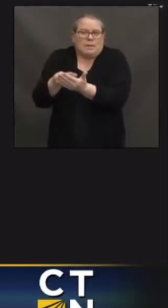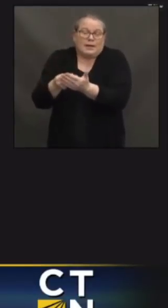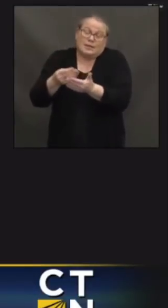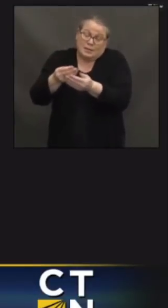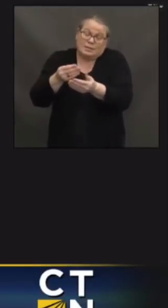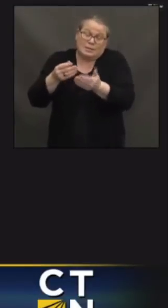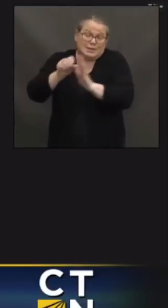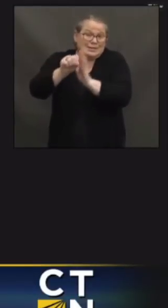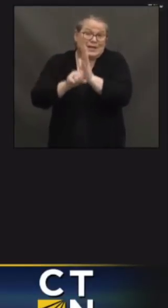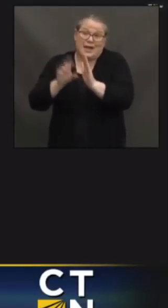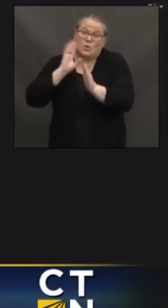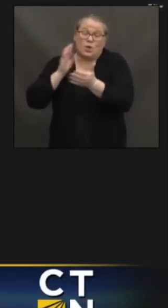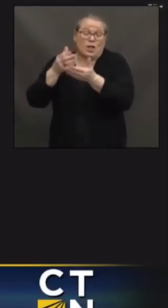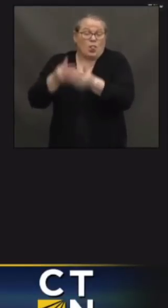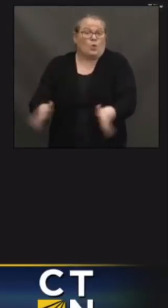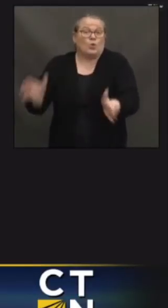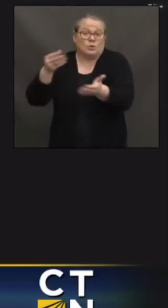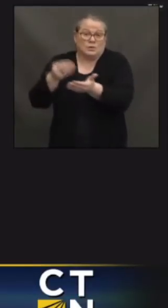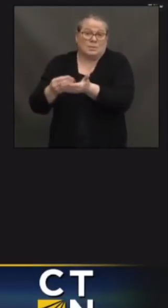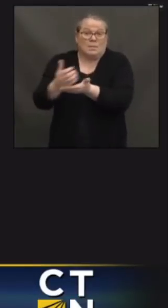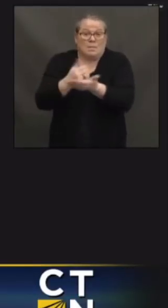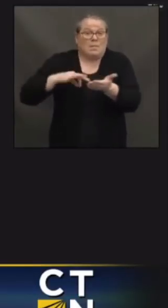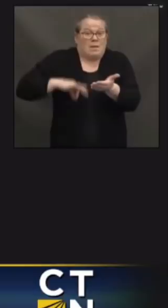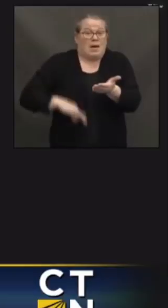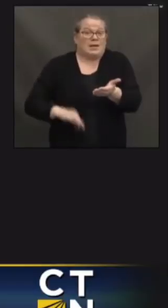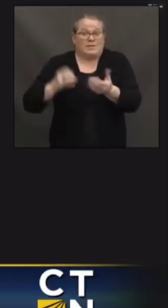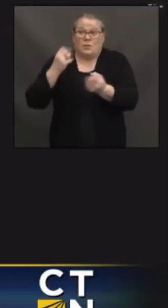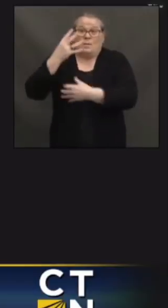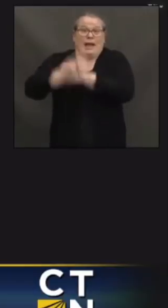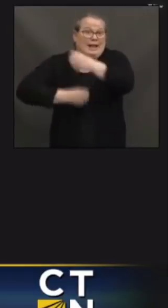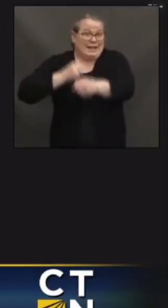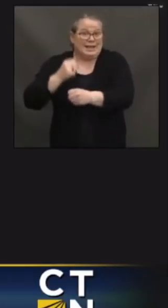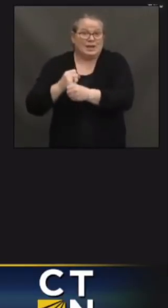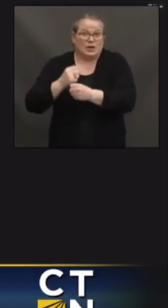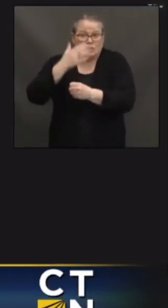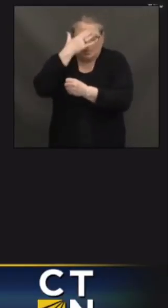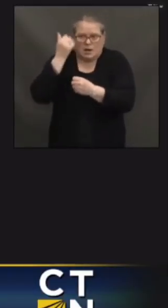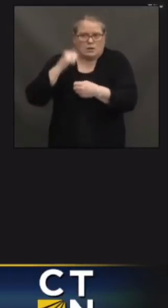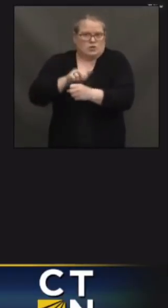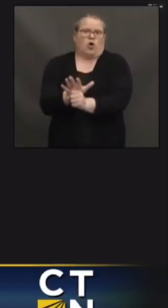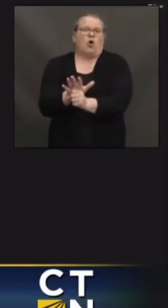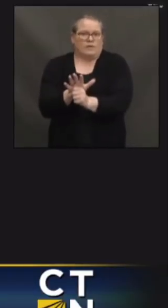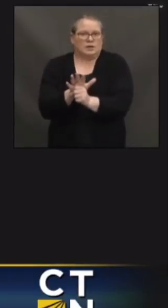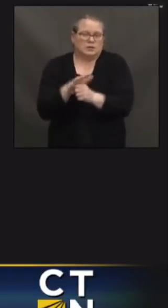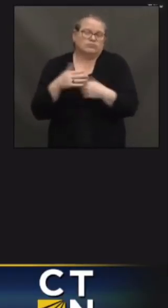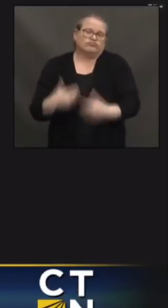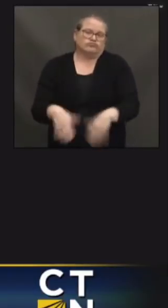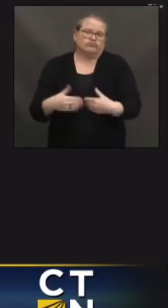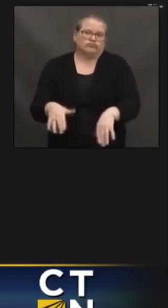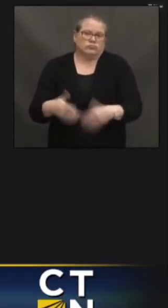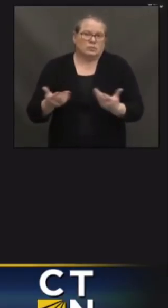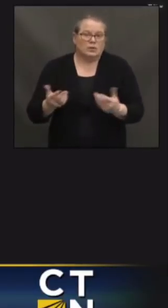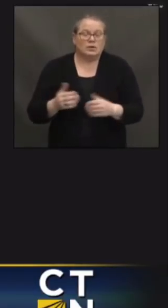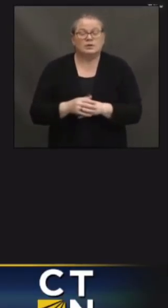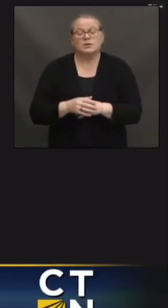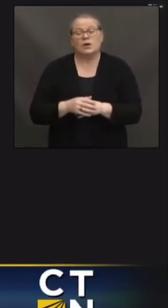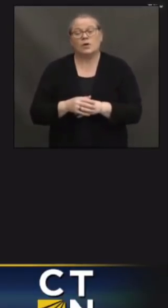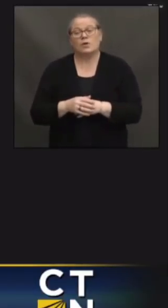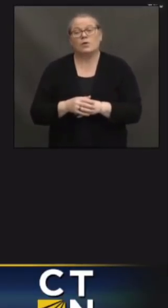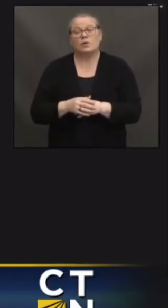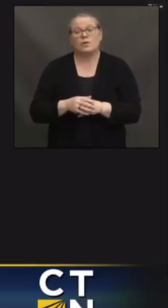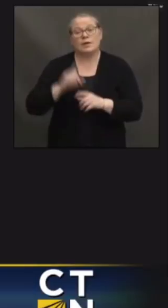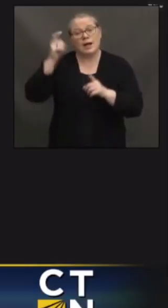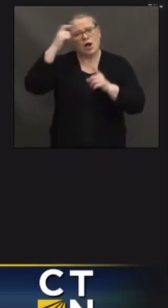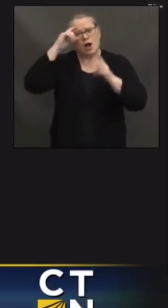last for years because of this unprecedented crisis. Lastly, Governor, you mentioned the role that I played in